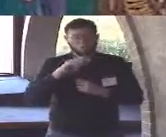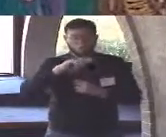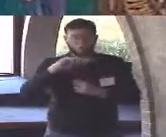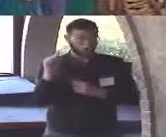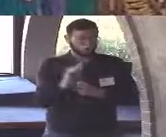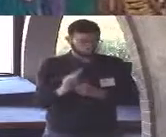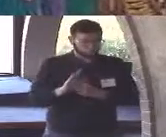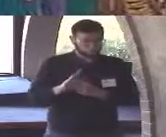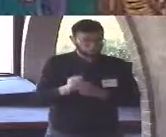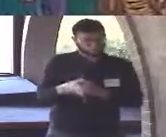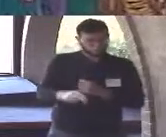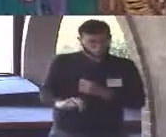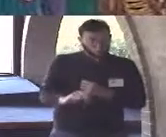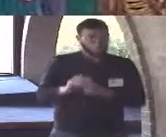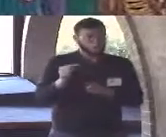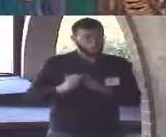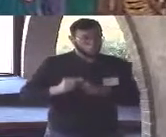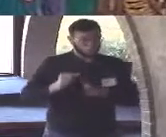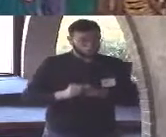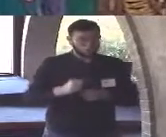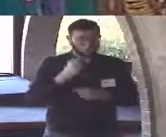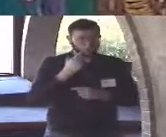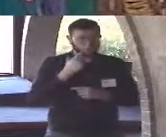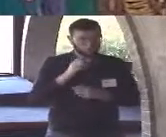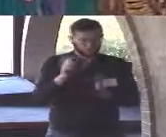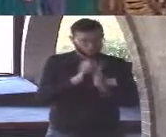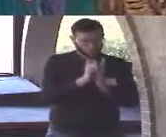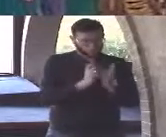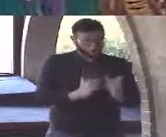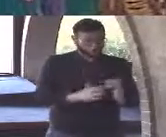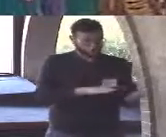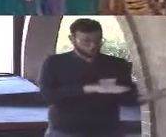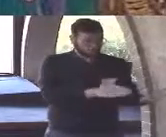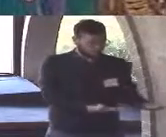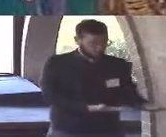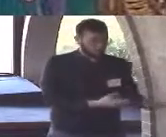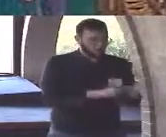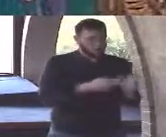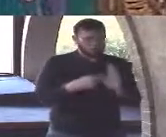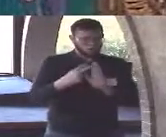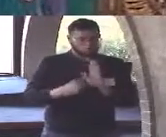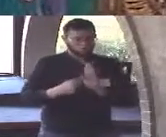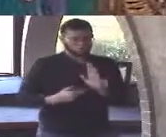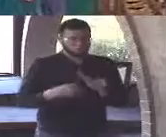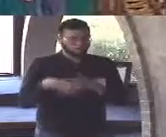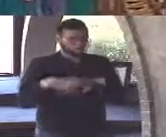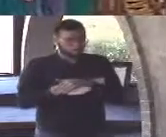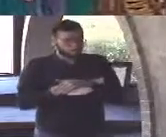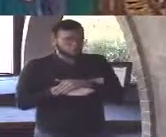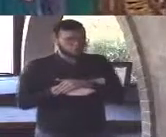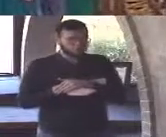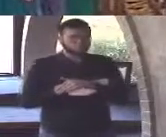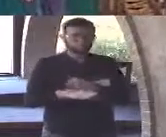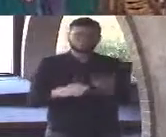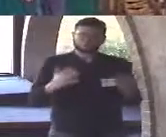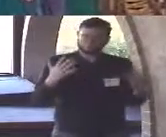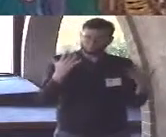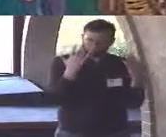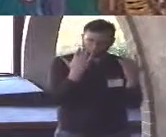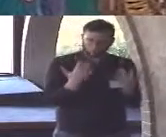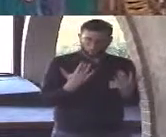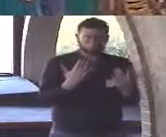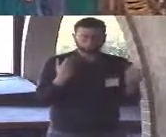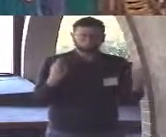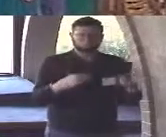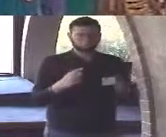the death of the author is the birth of the reader because truly when you think about it